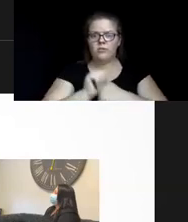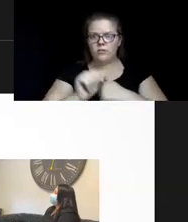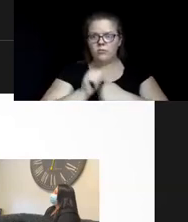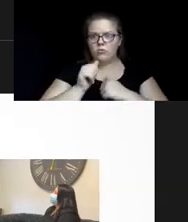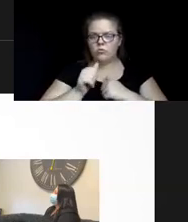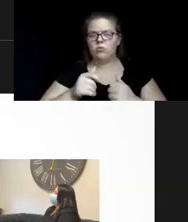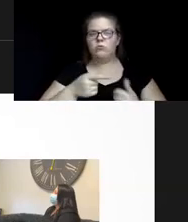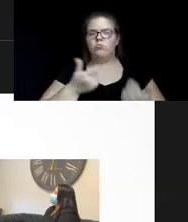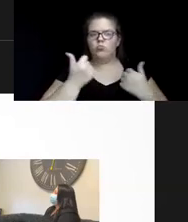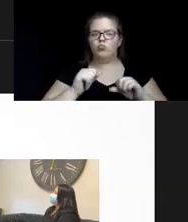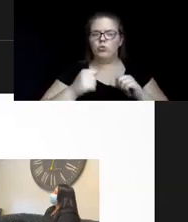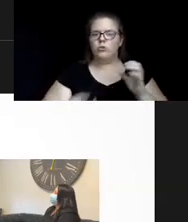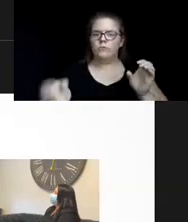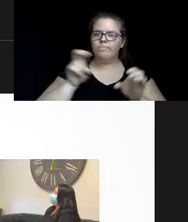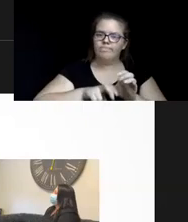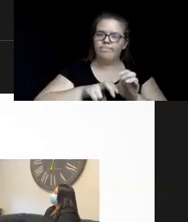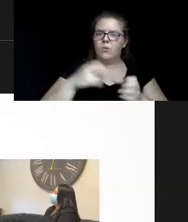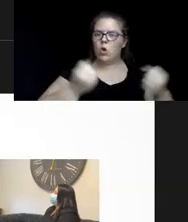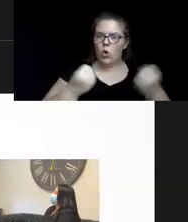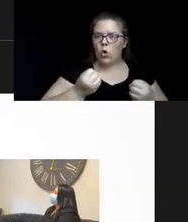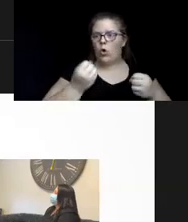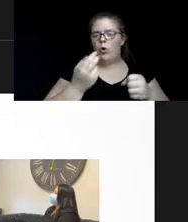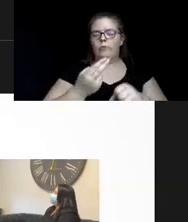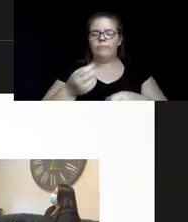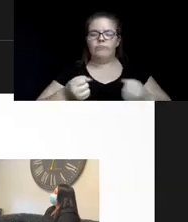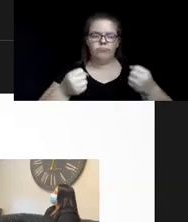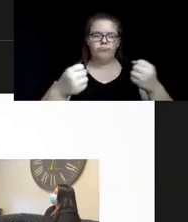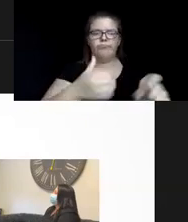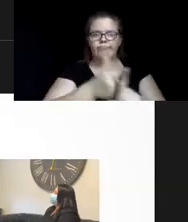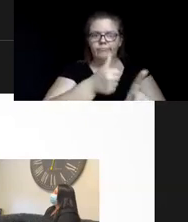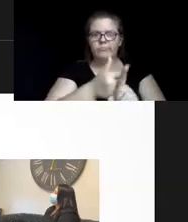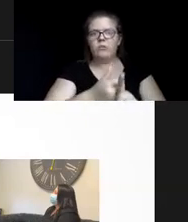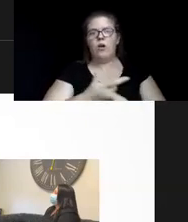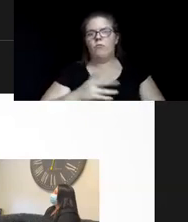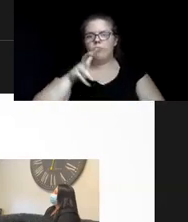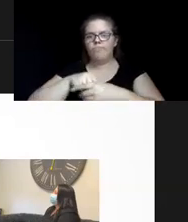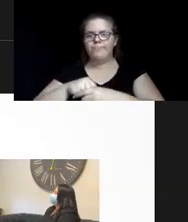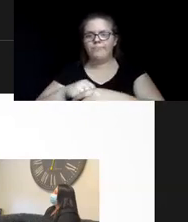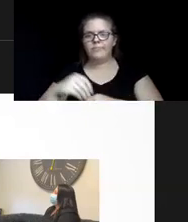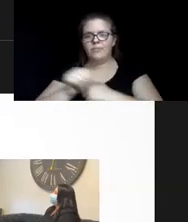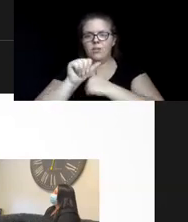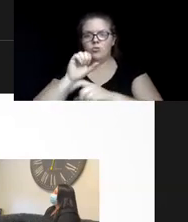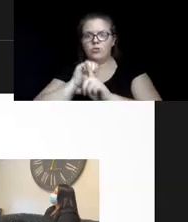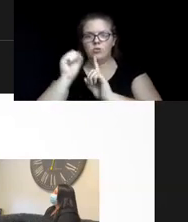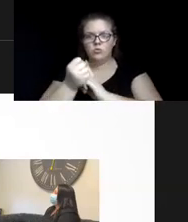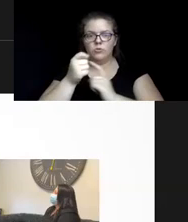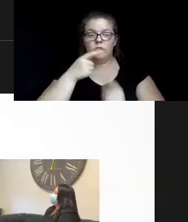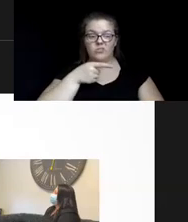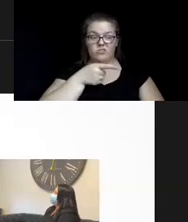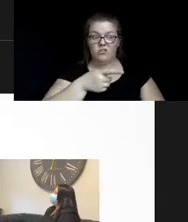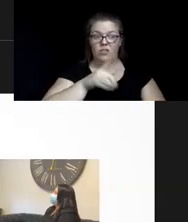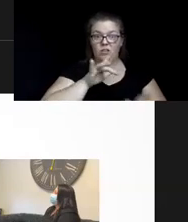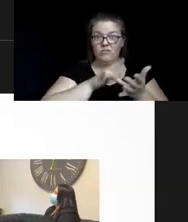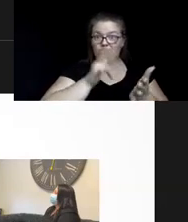to get in a car and operate a vehicle or putting themselves in dangerous situations? And is the substance use affecting their relationships with